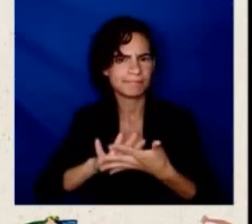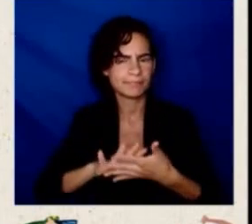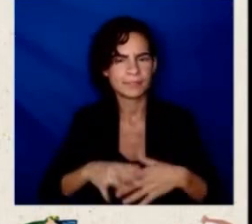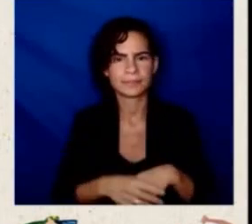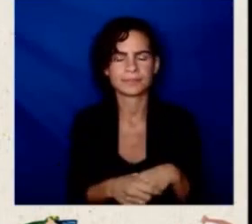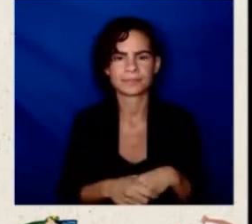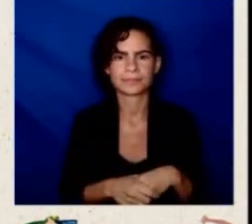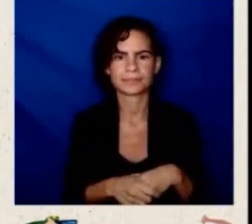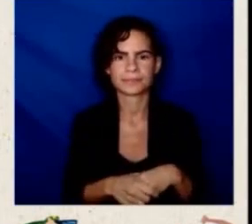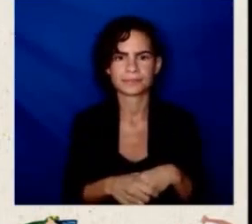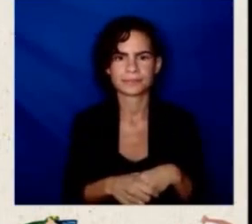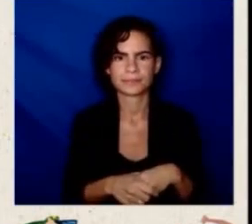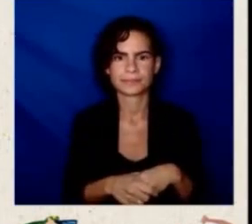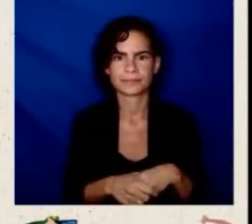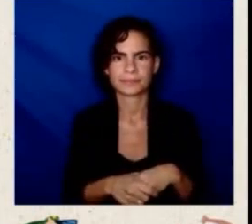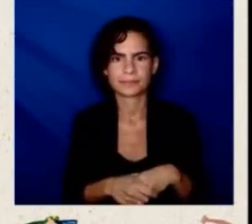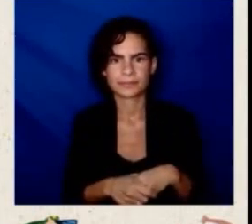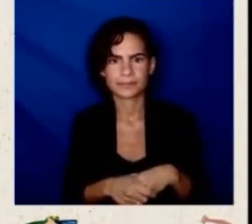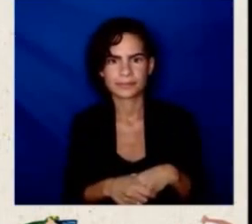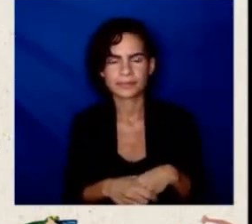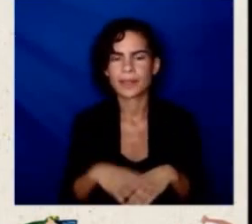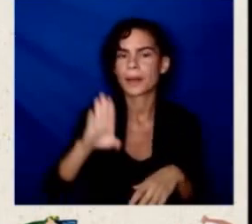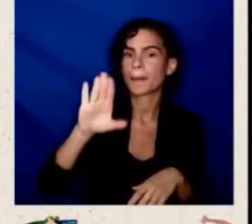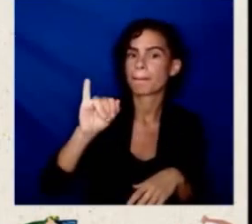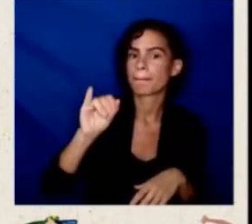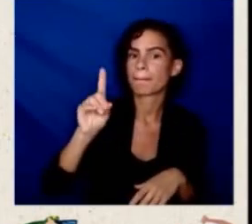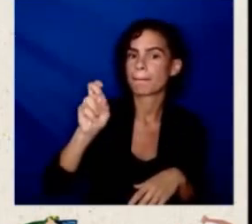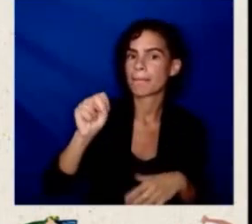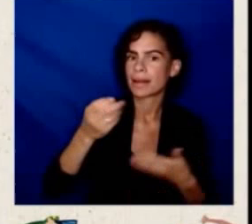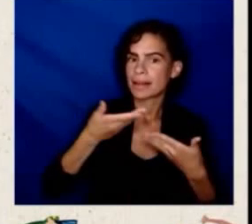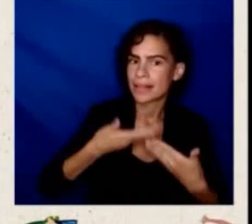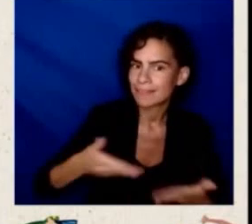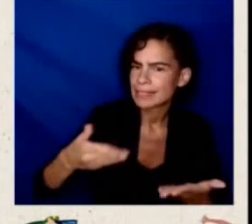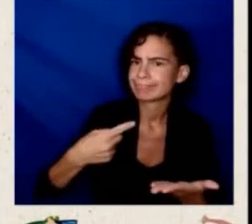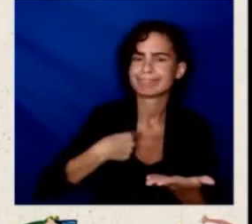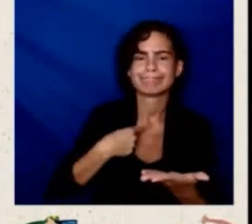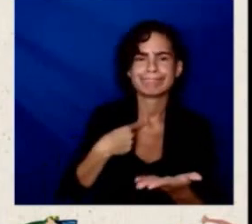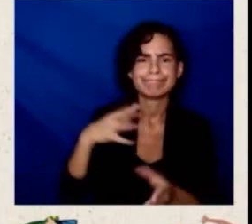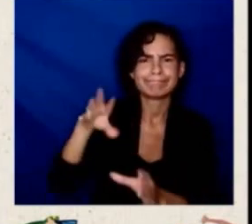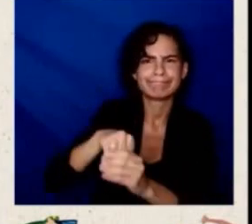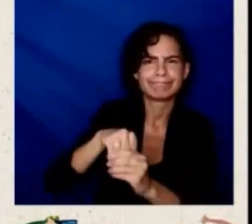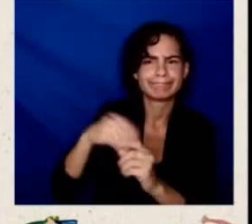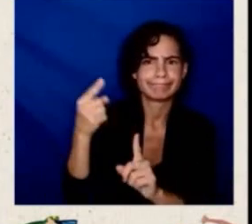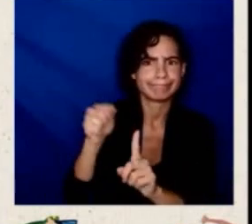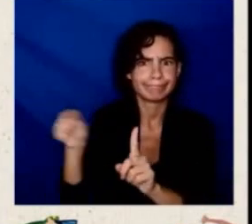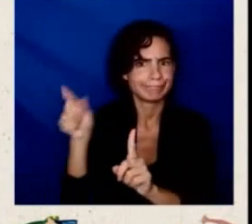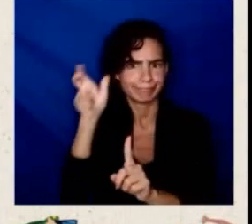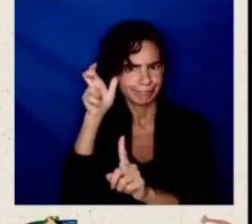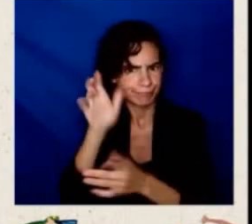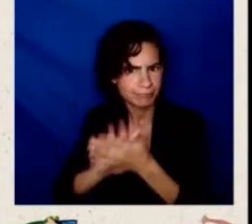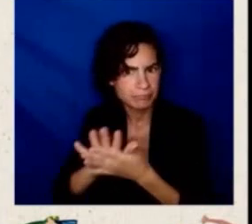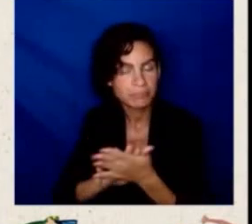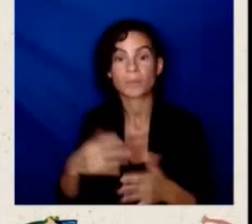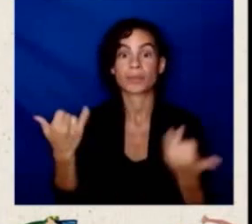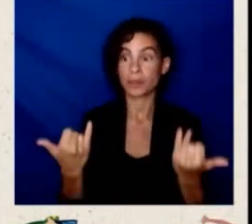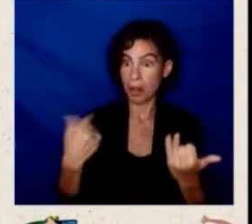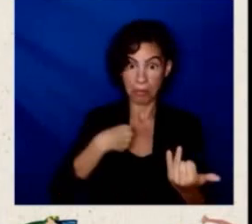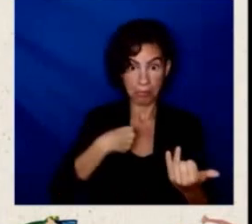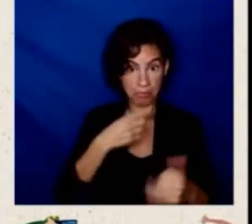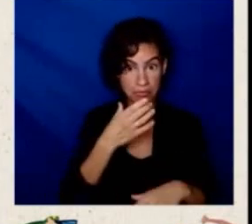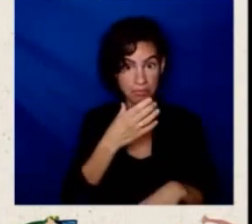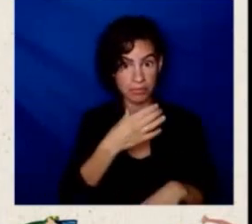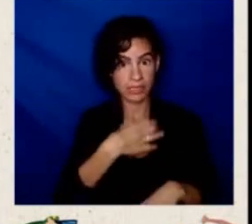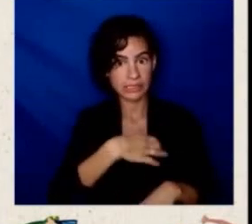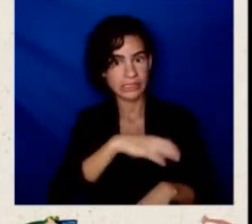Biden. My citizenship has allowed me to feel freedom and increased